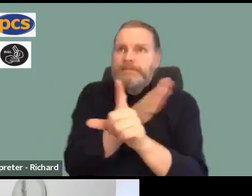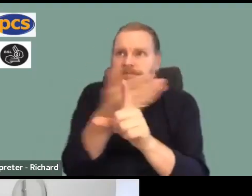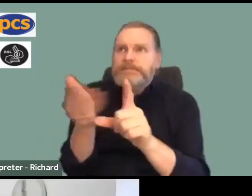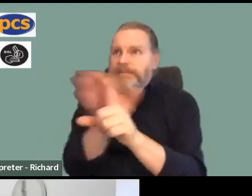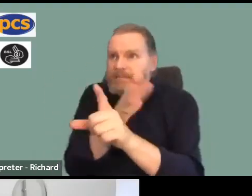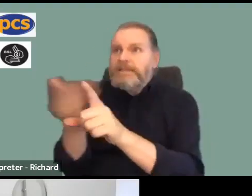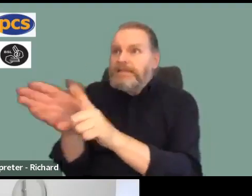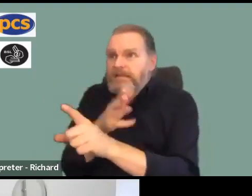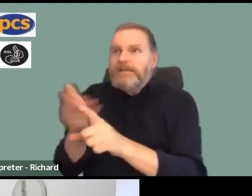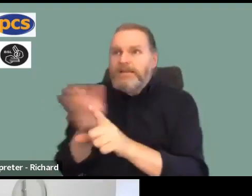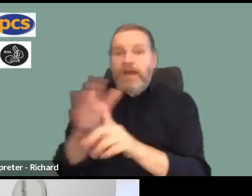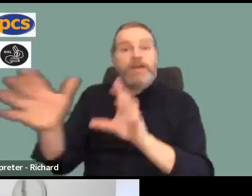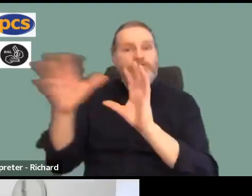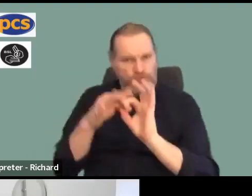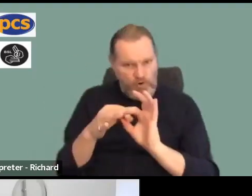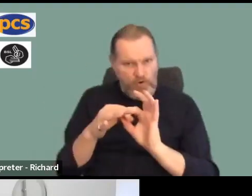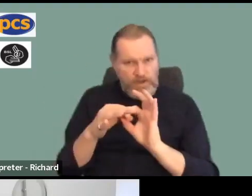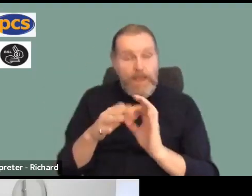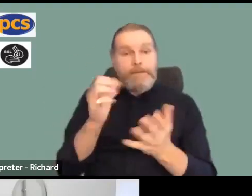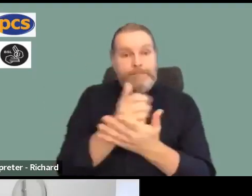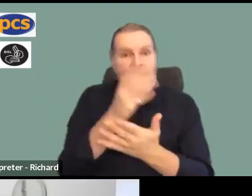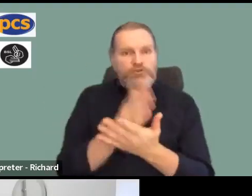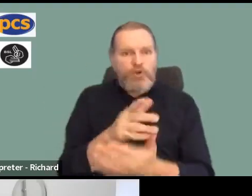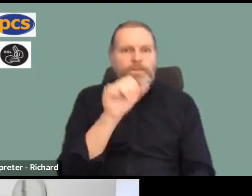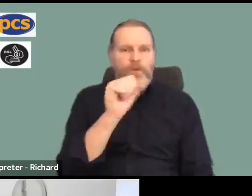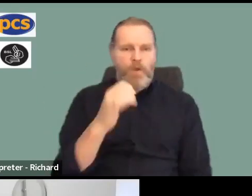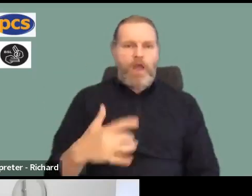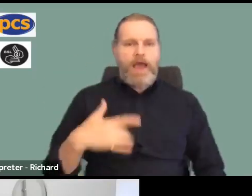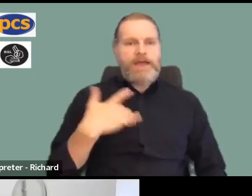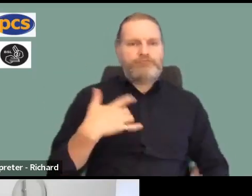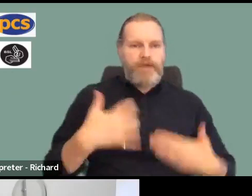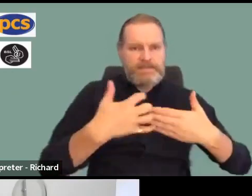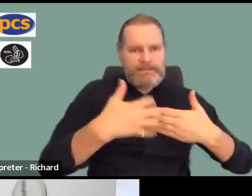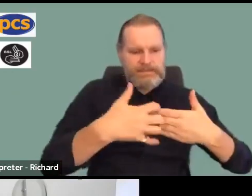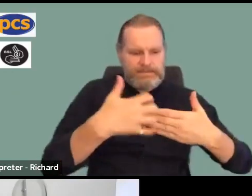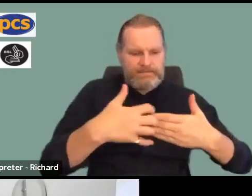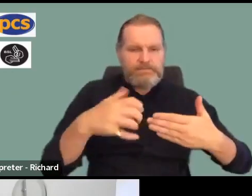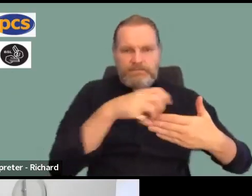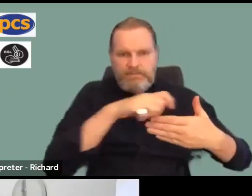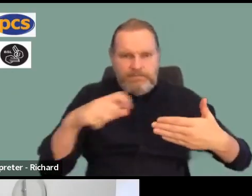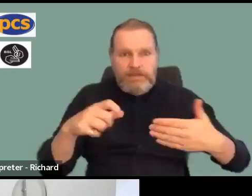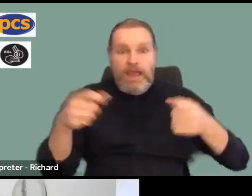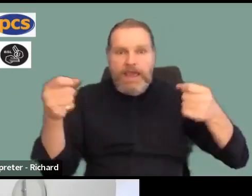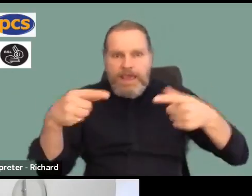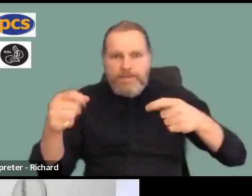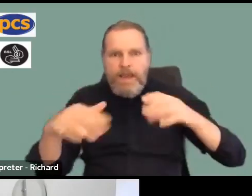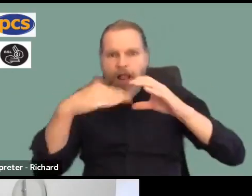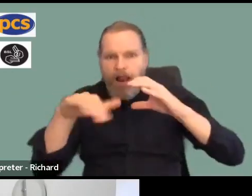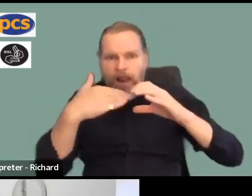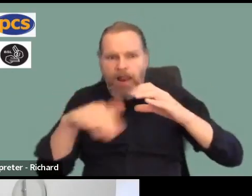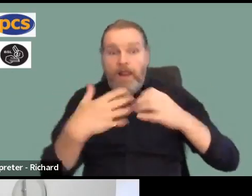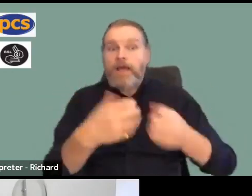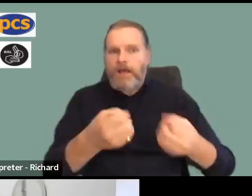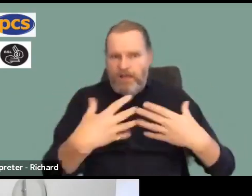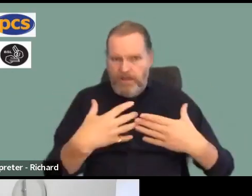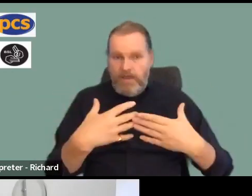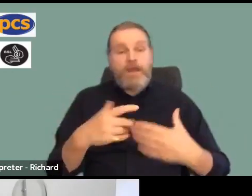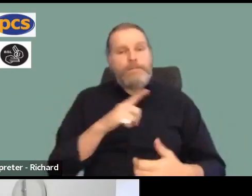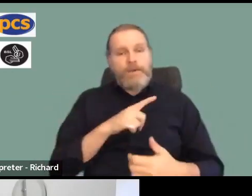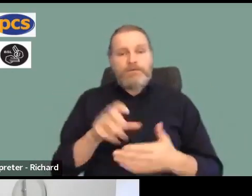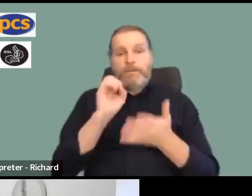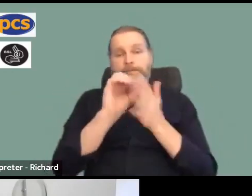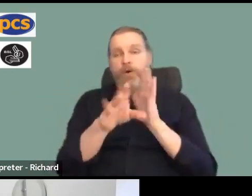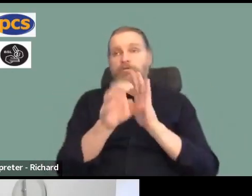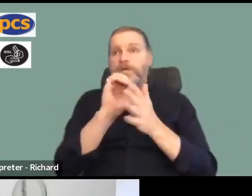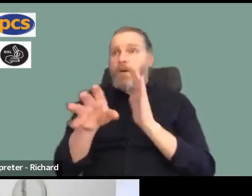sure we've got your up to date ballot address and personal email and contact details, because this ballot will have to be run by post.